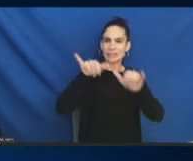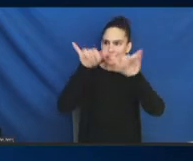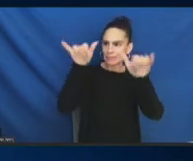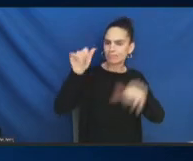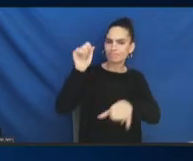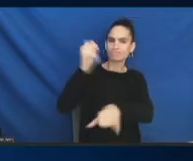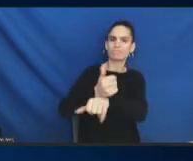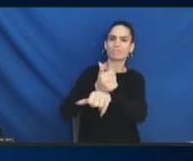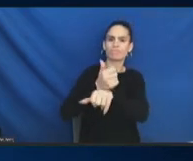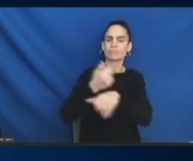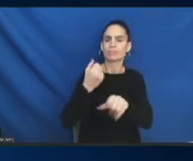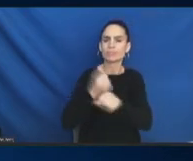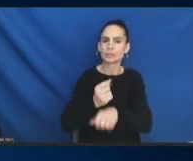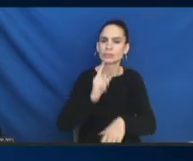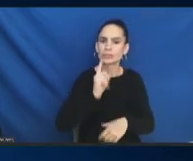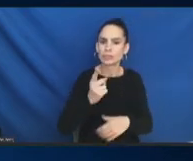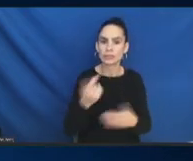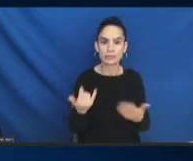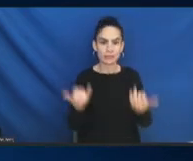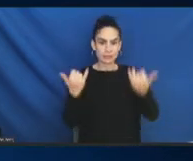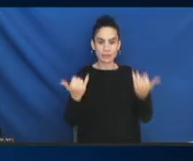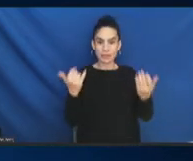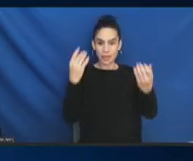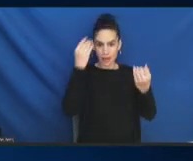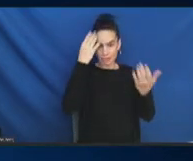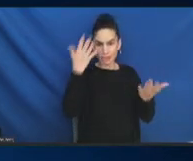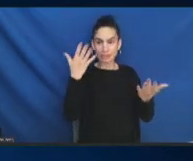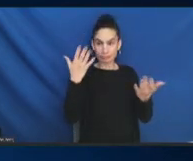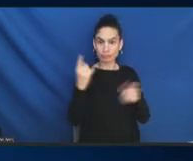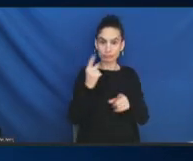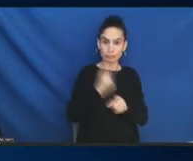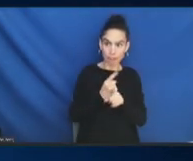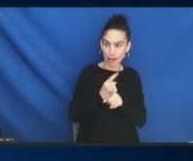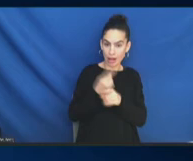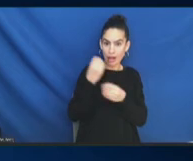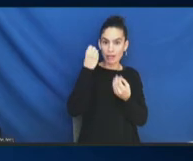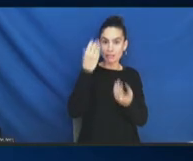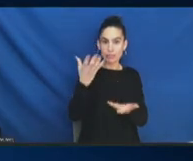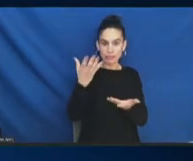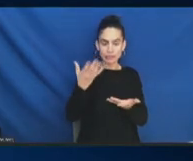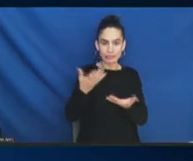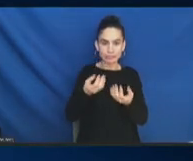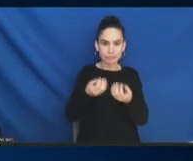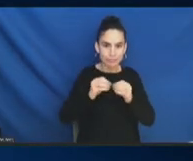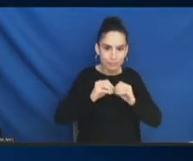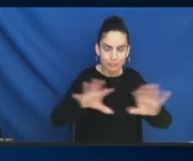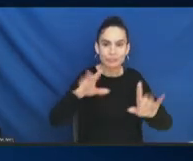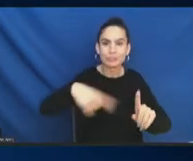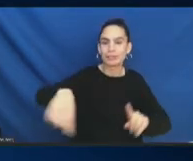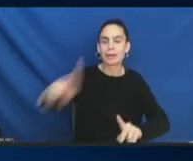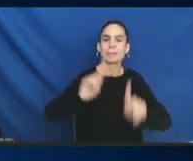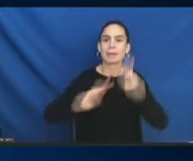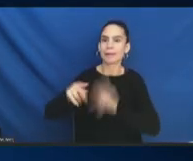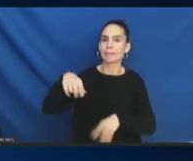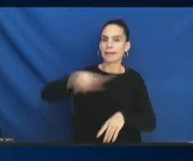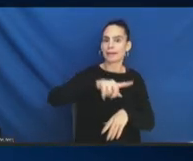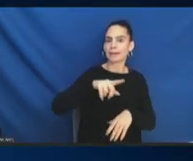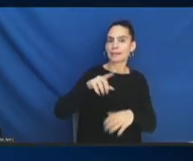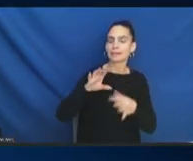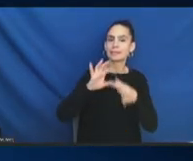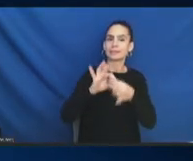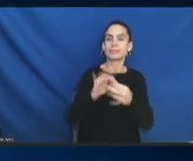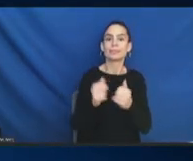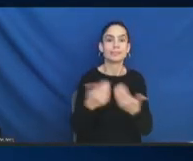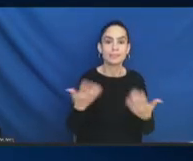that this information, that the right information is getting out to the people so that, you know, around COVID, et cetera, that